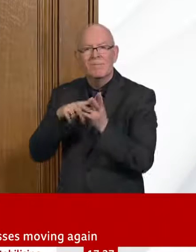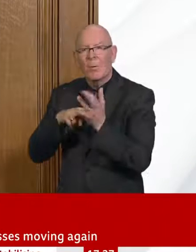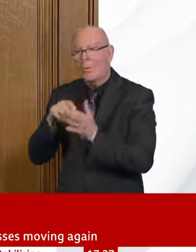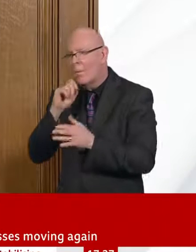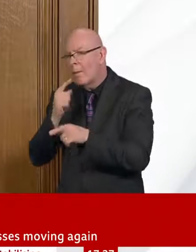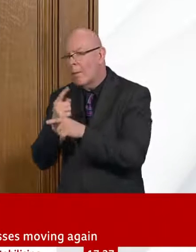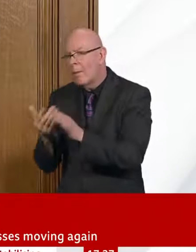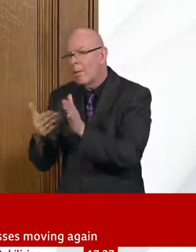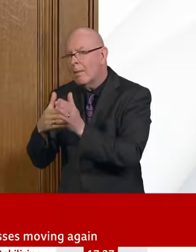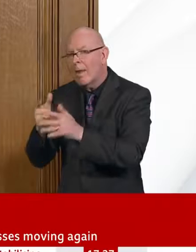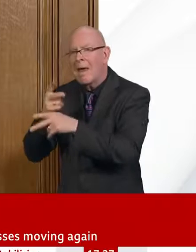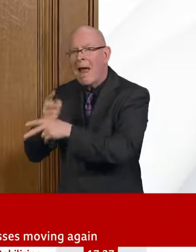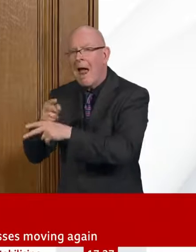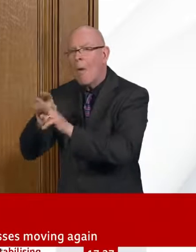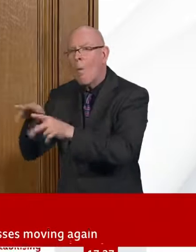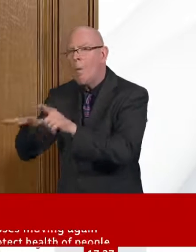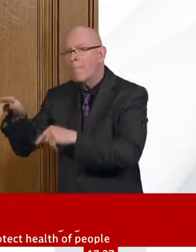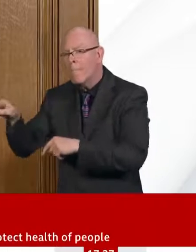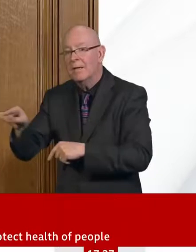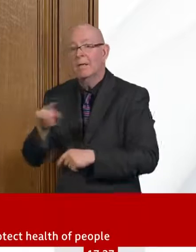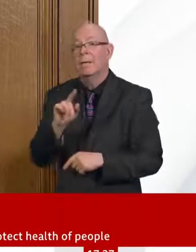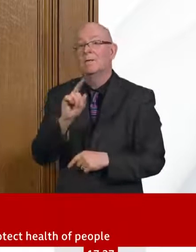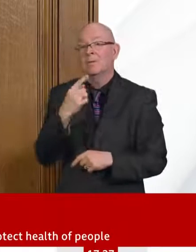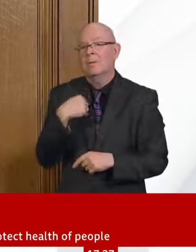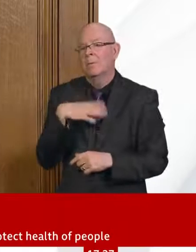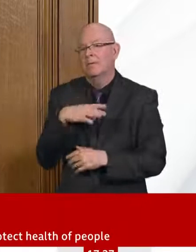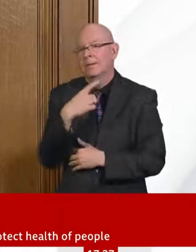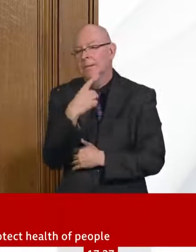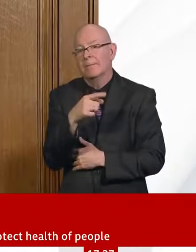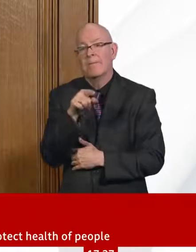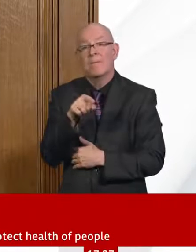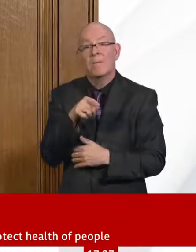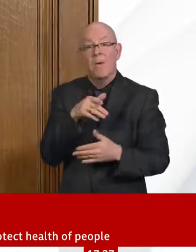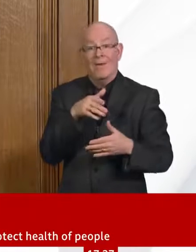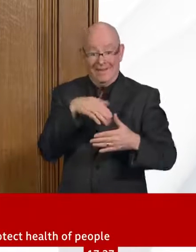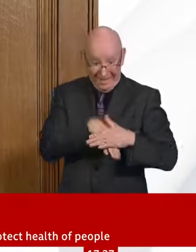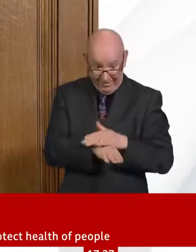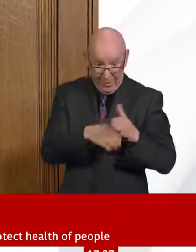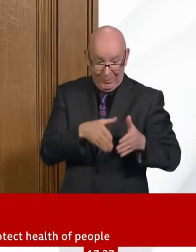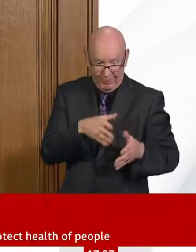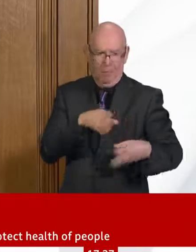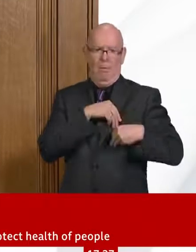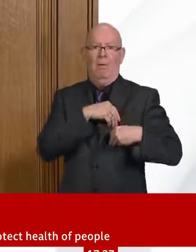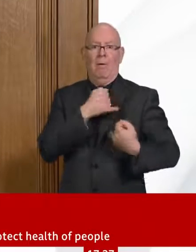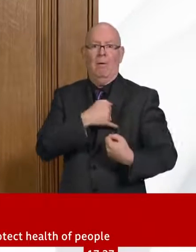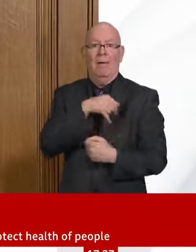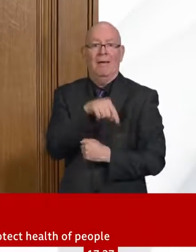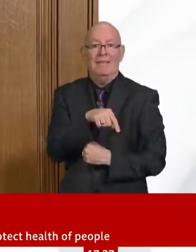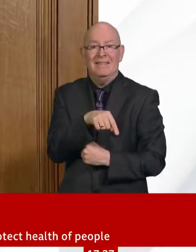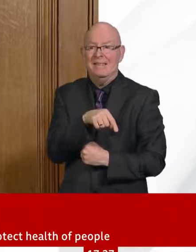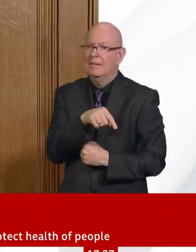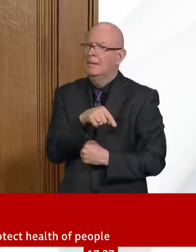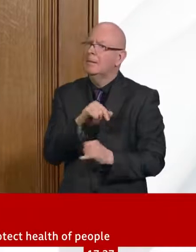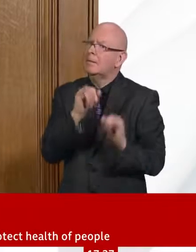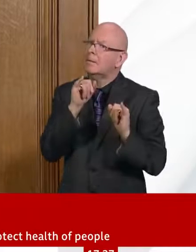So it's a one example of that would be MRSA blood infections. When I was a young doctor, they occurred relatively frequently. And